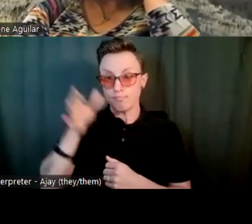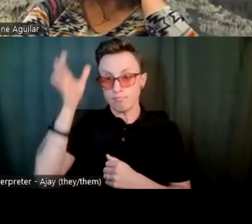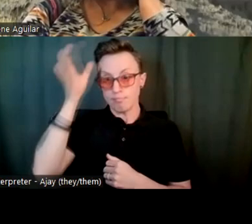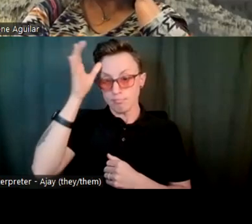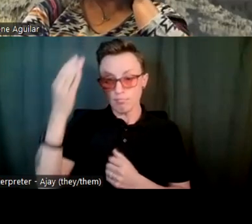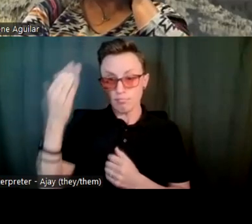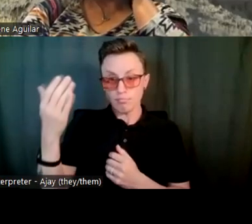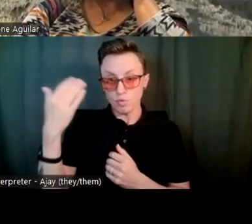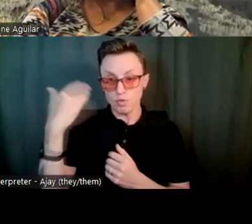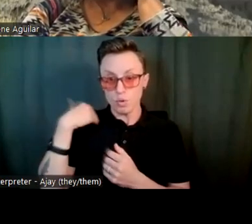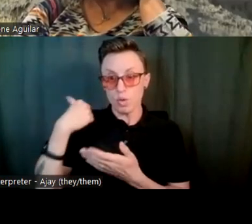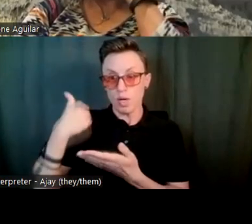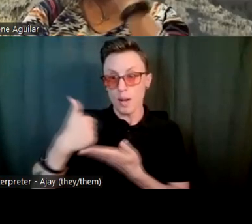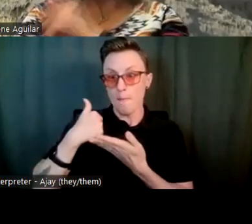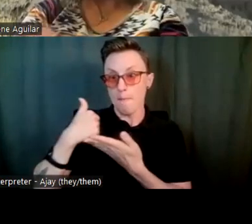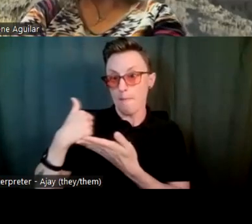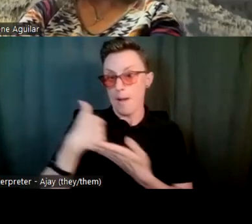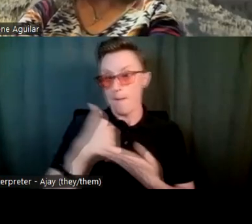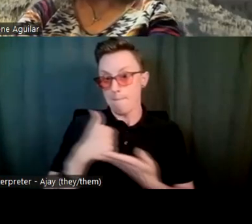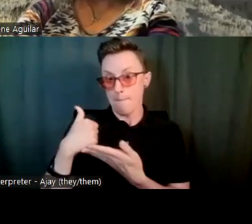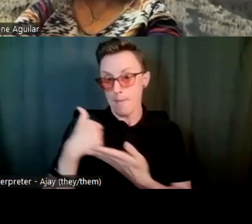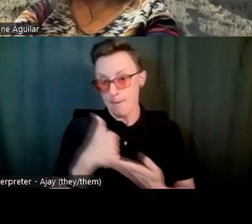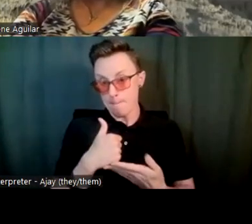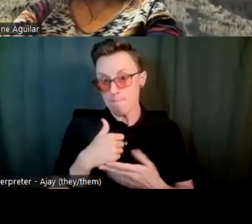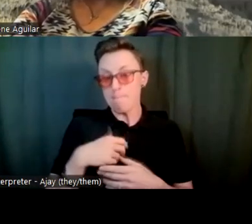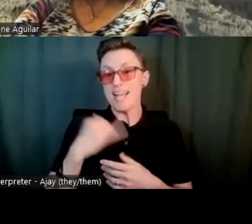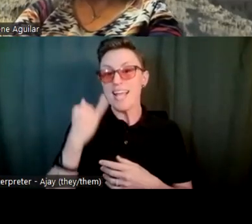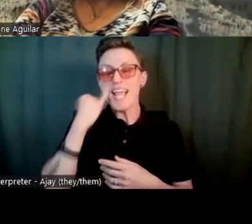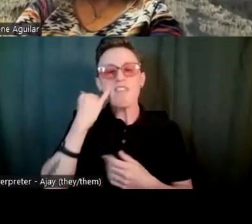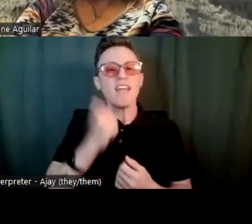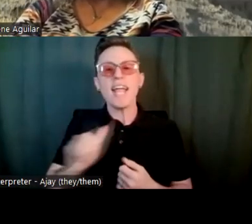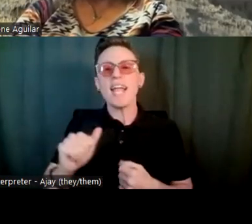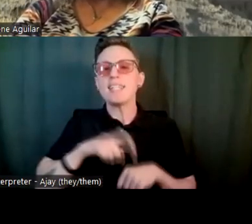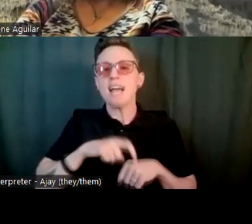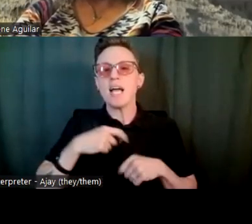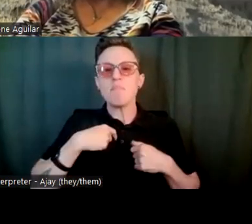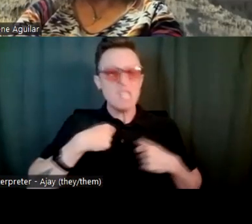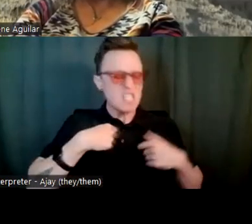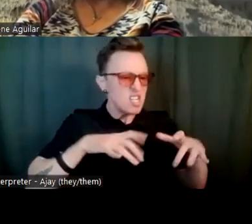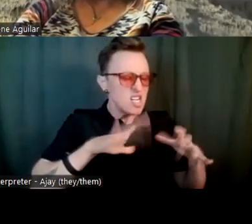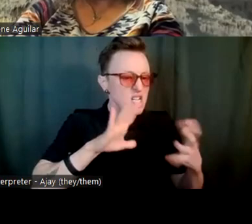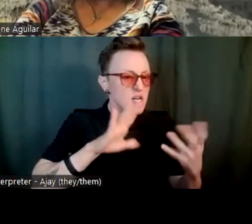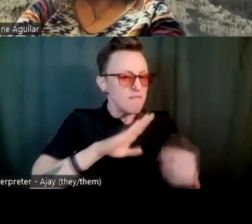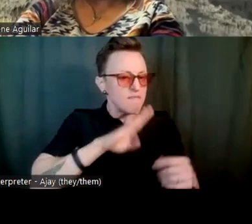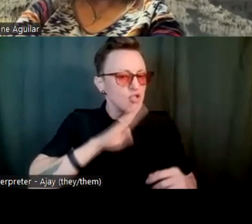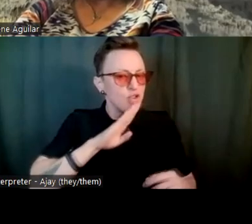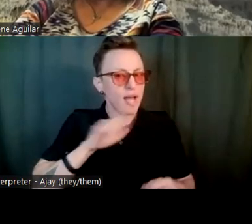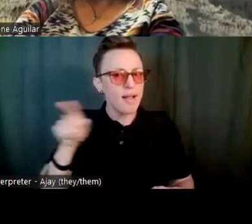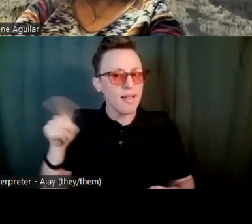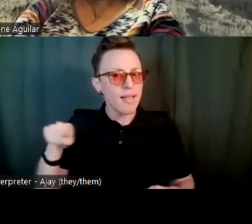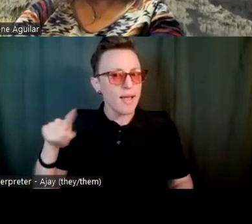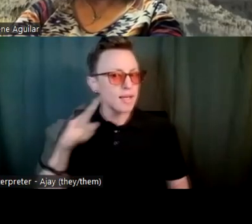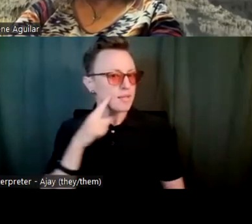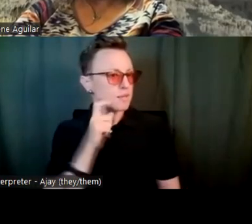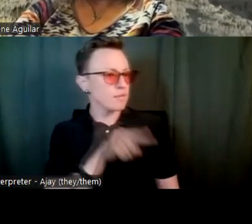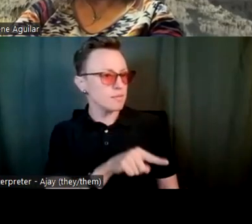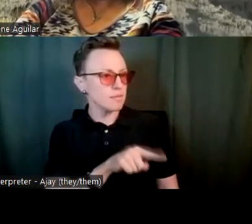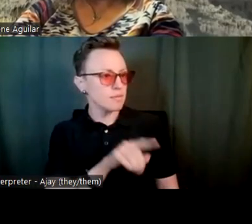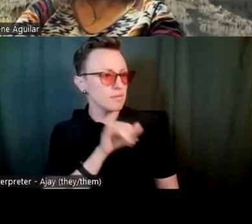lot in the times that they saw me getting frustrated or exhausted with